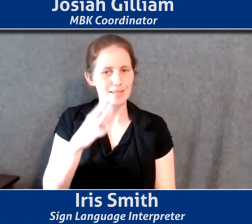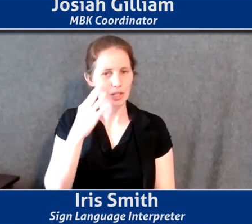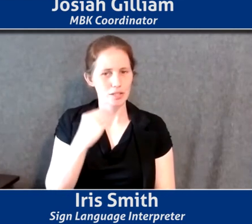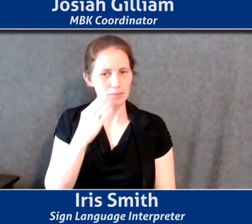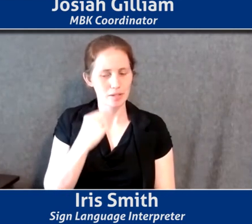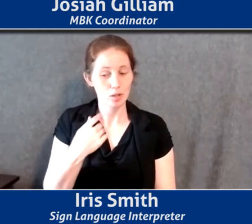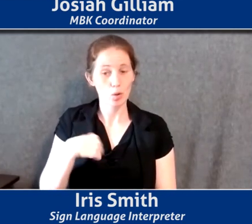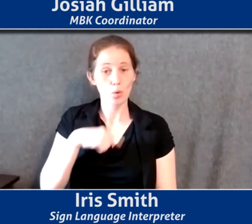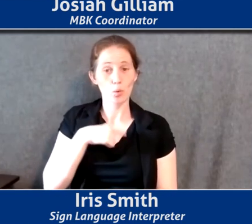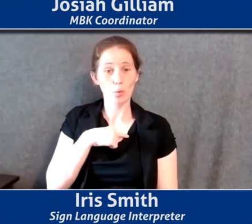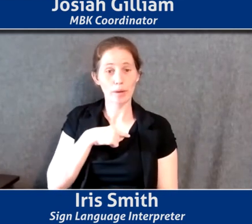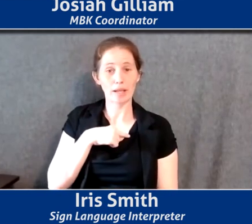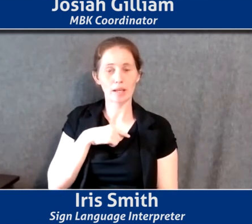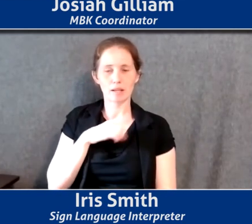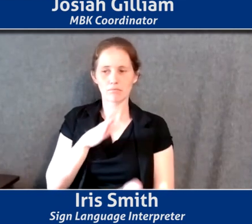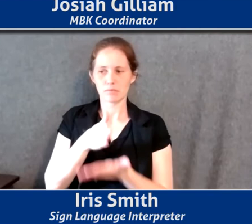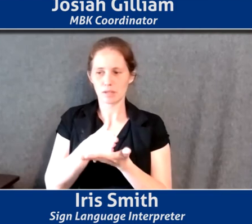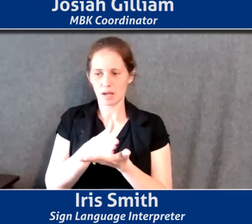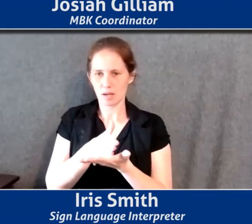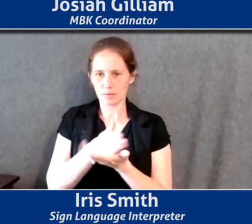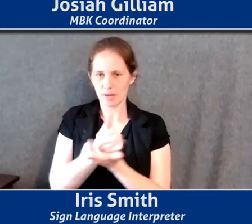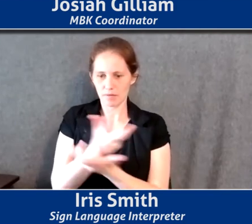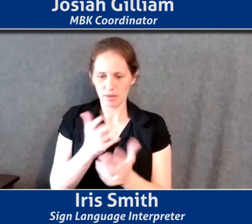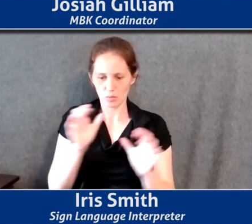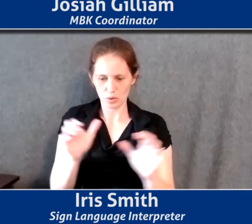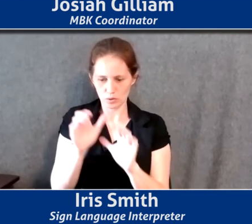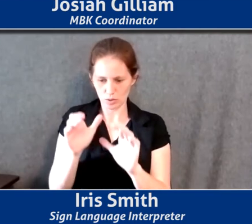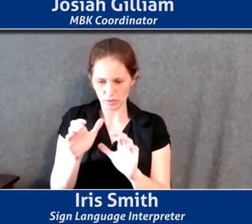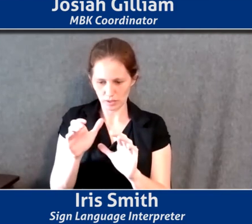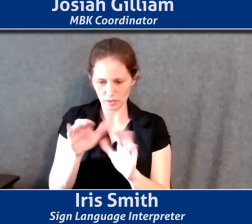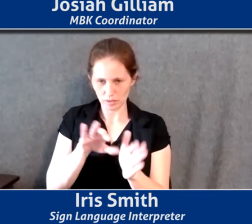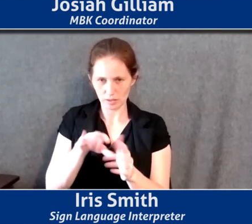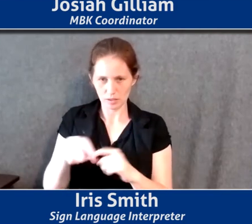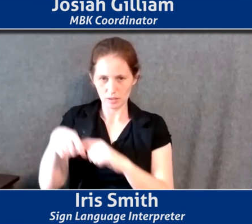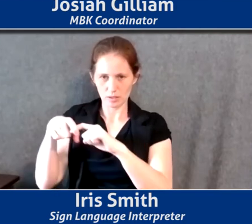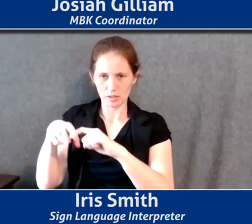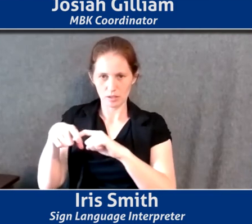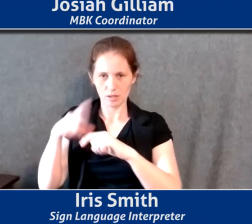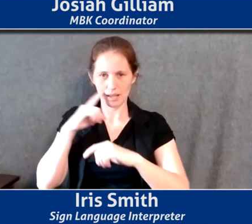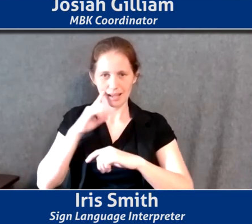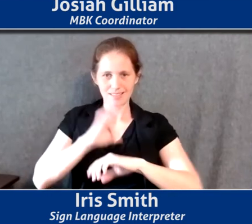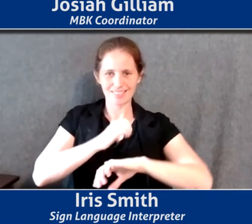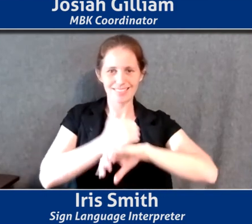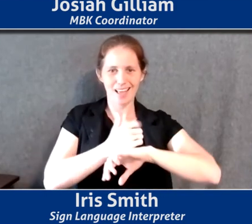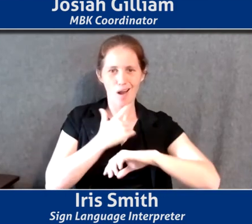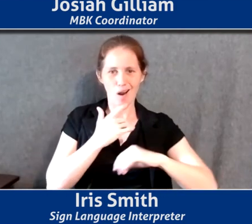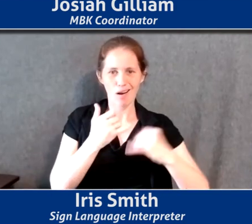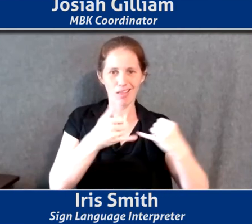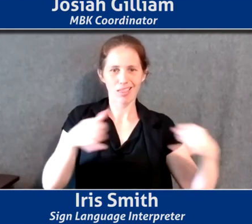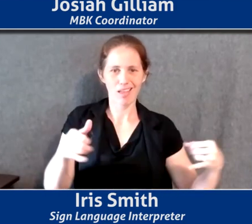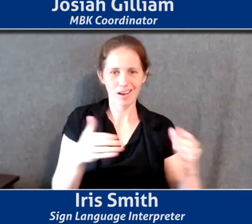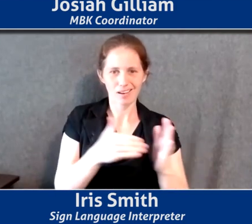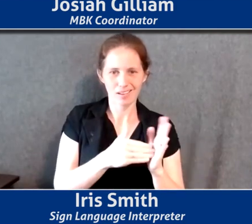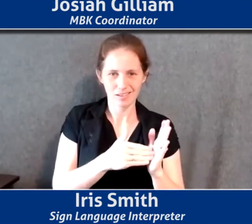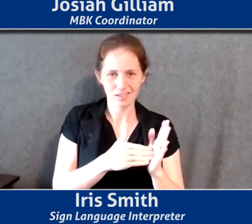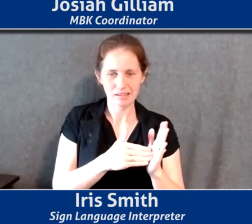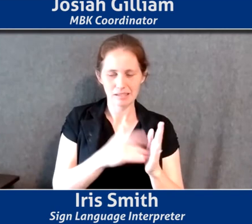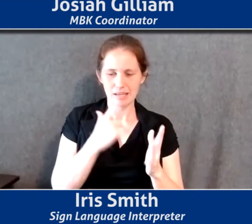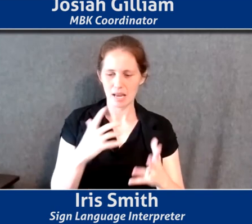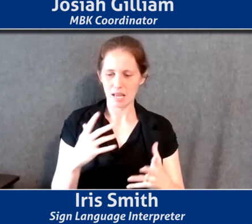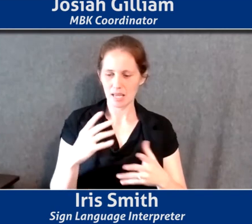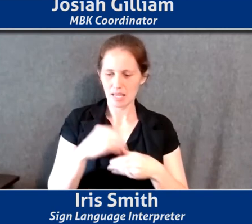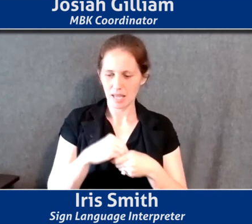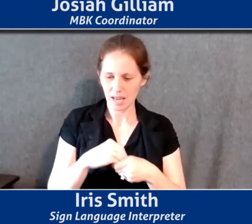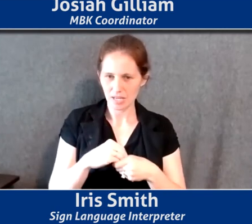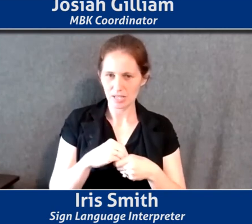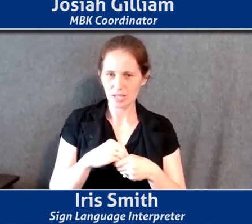pivoted, we stopped all of the work we were doing, um, and reset our timelines, um, and engaged in the